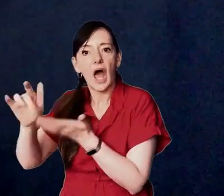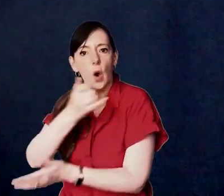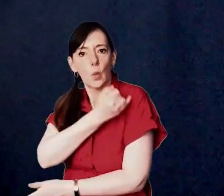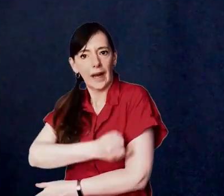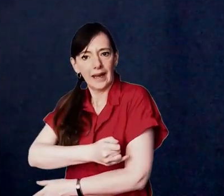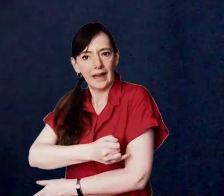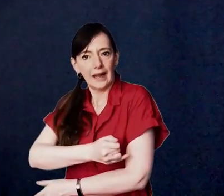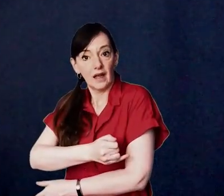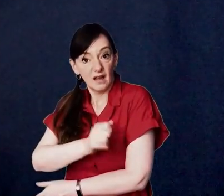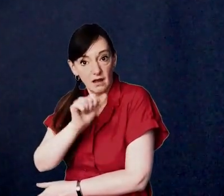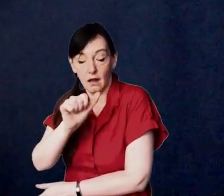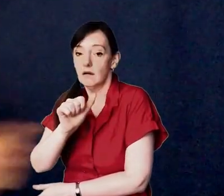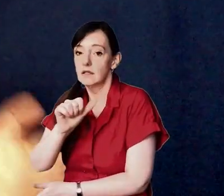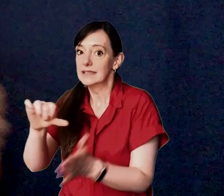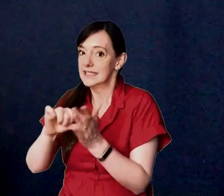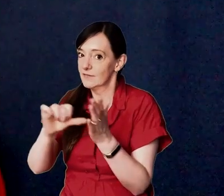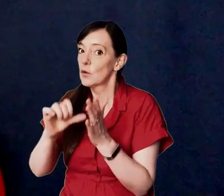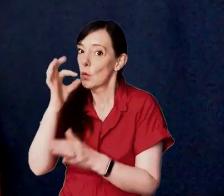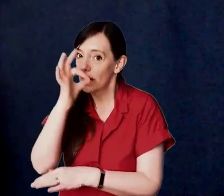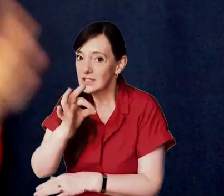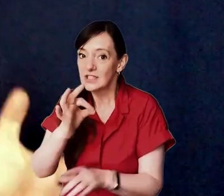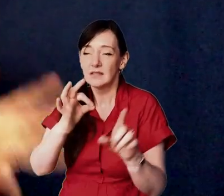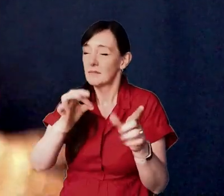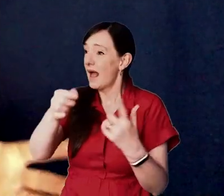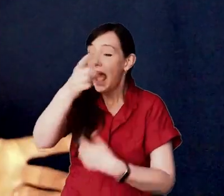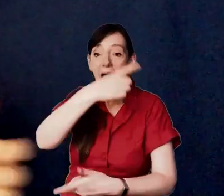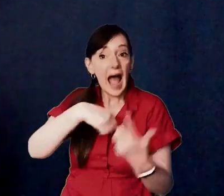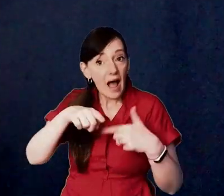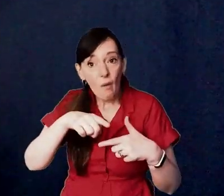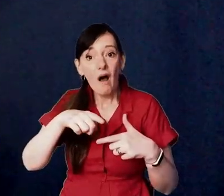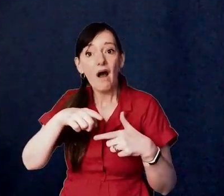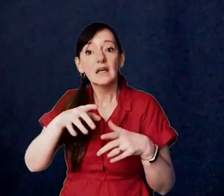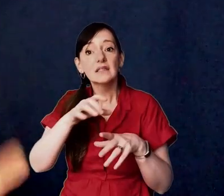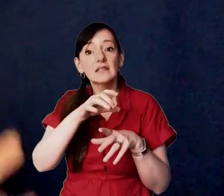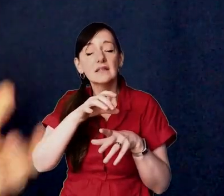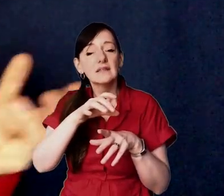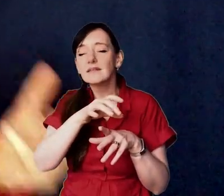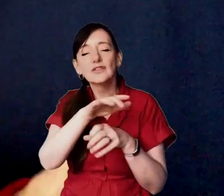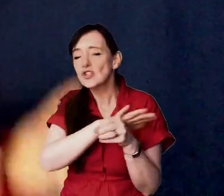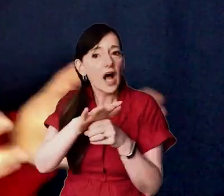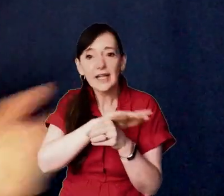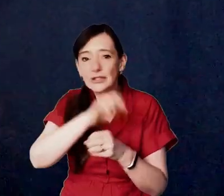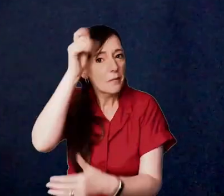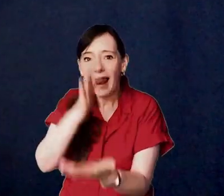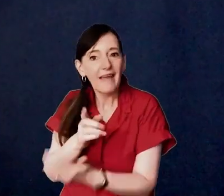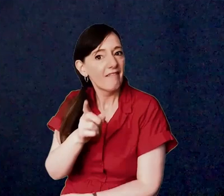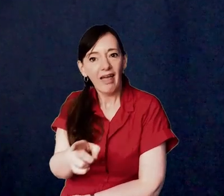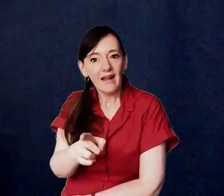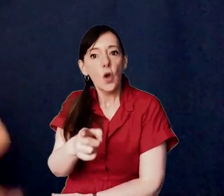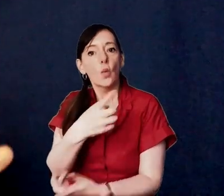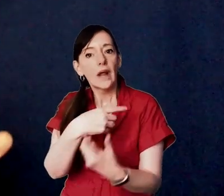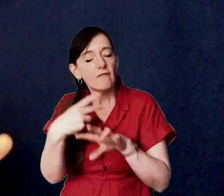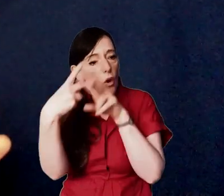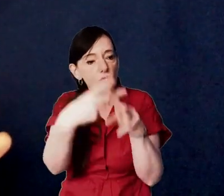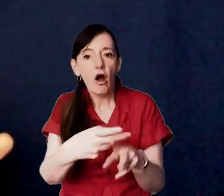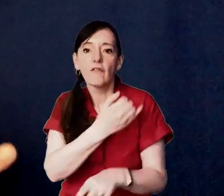we haven't responded that way as a society rather we've crashed our entire economy to protect the weak and the infirm and the elderly why